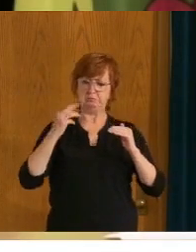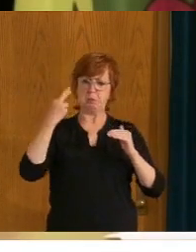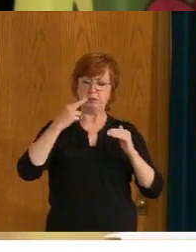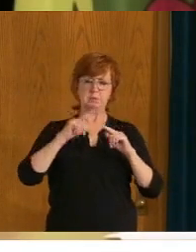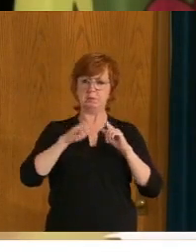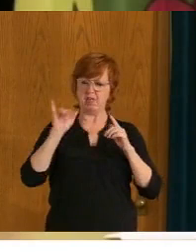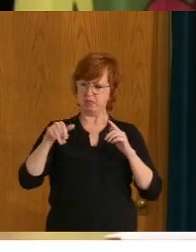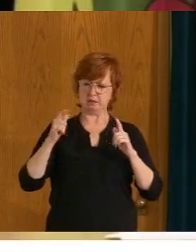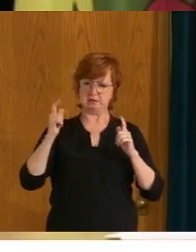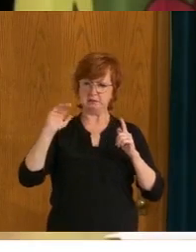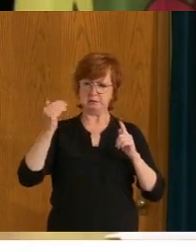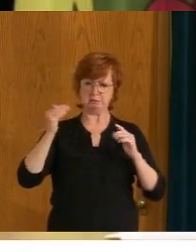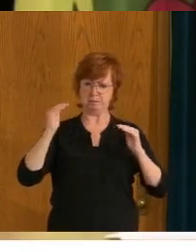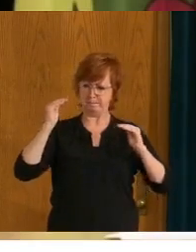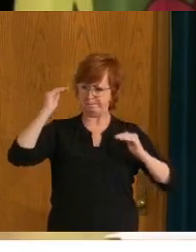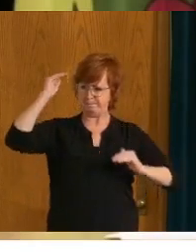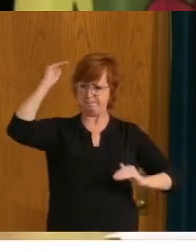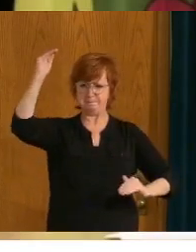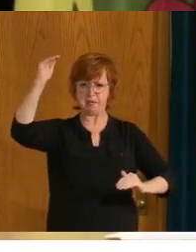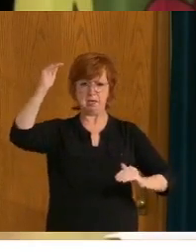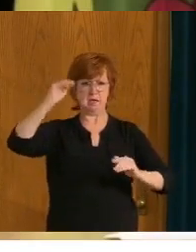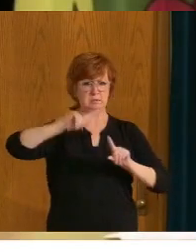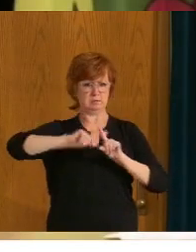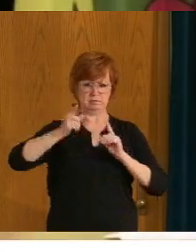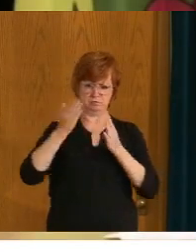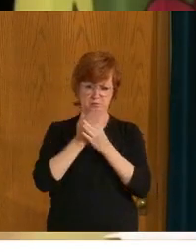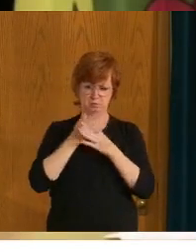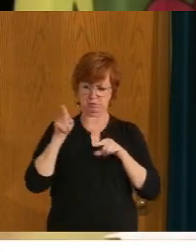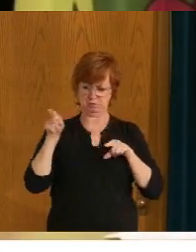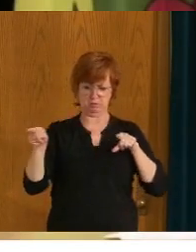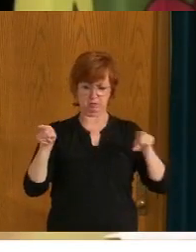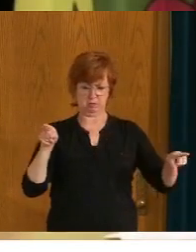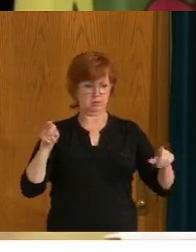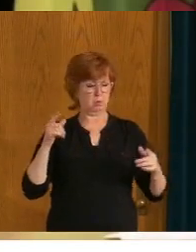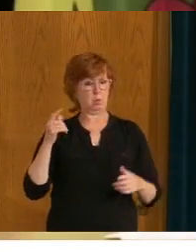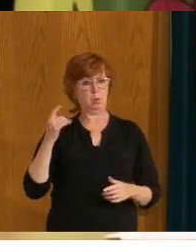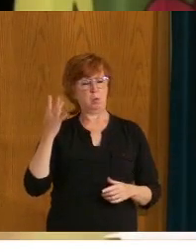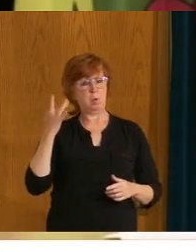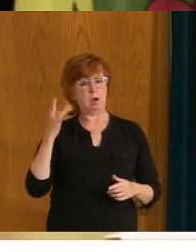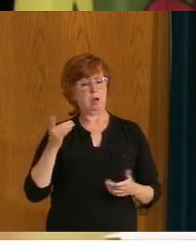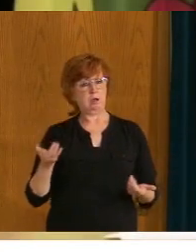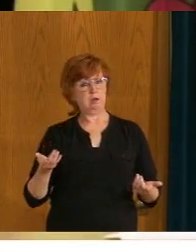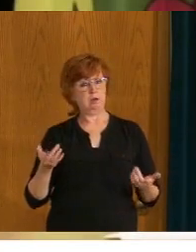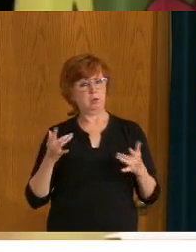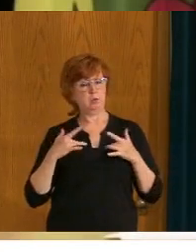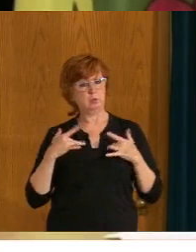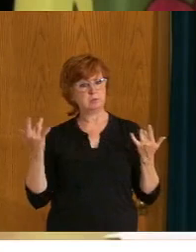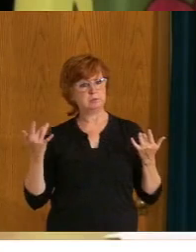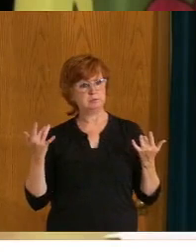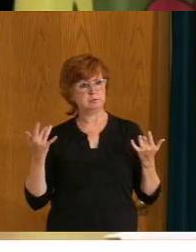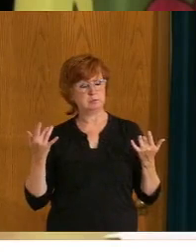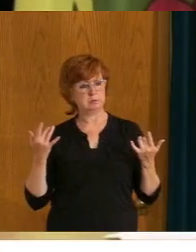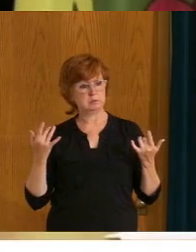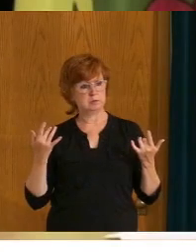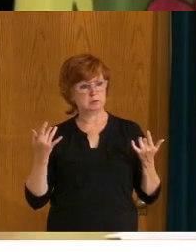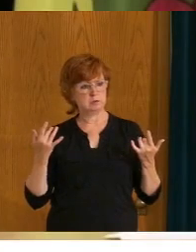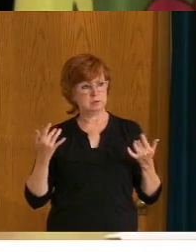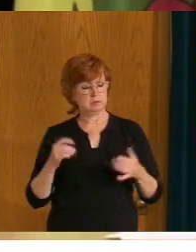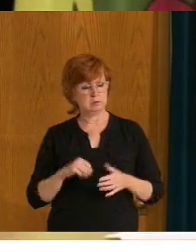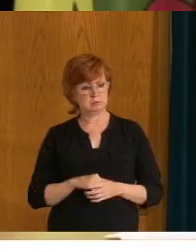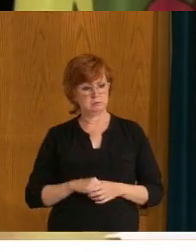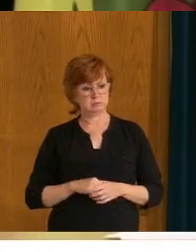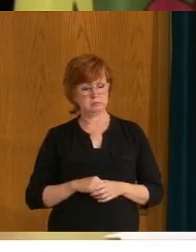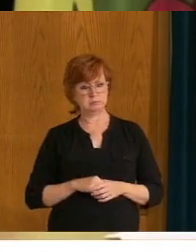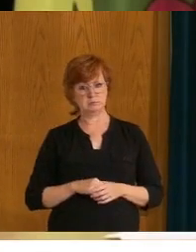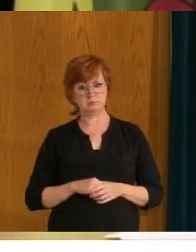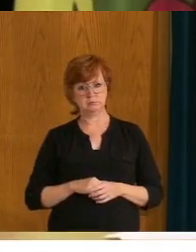and, and, and those that have actually taken place. What accounts for that, if not COVID deaths that we